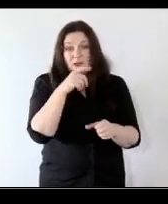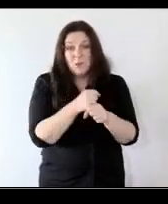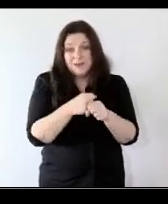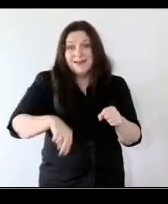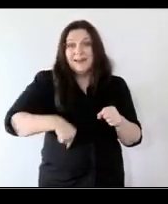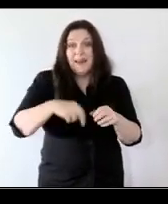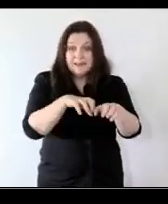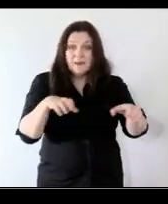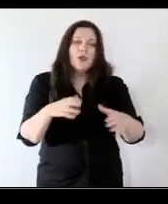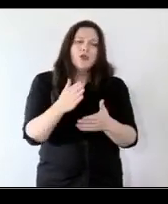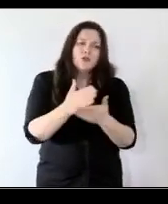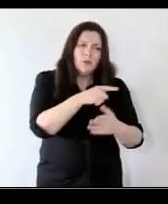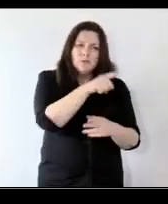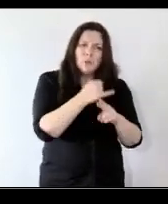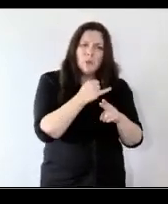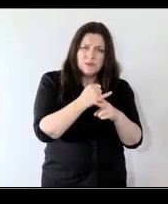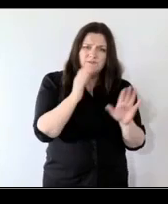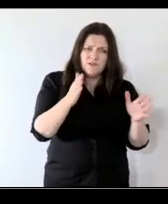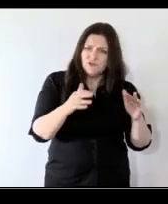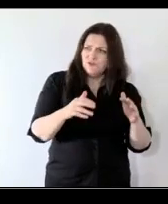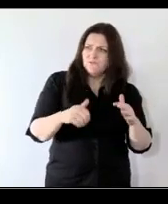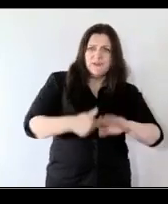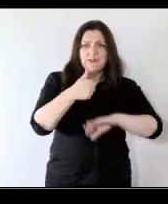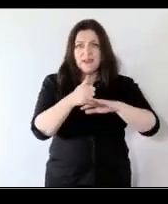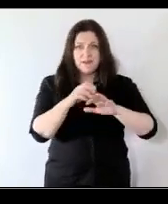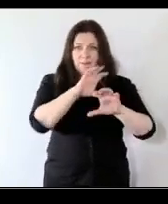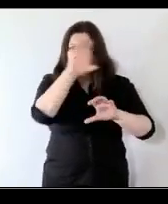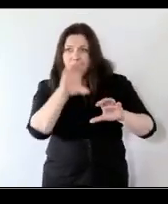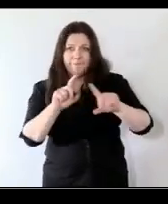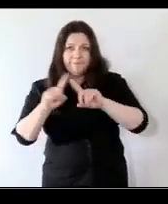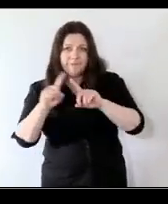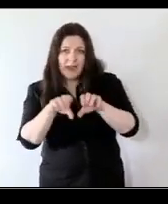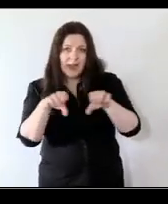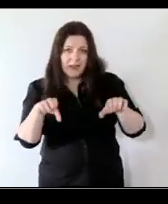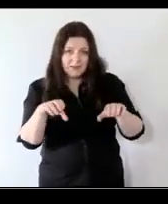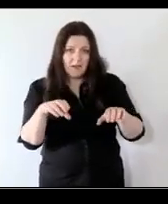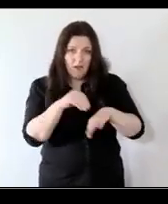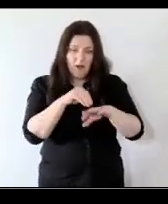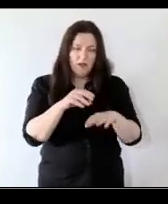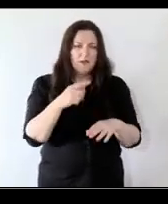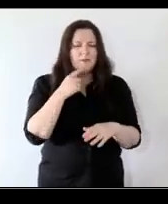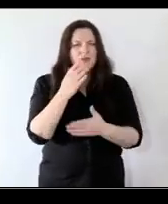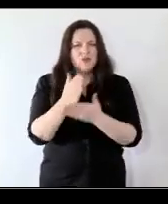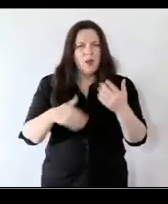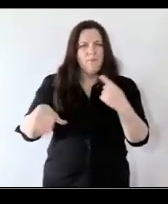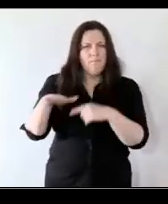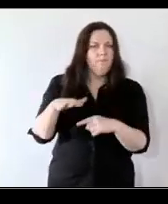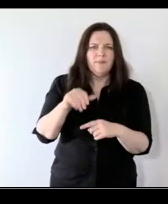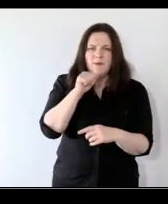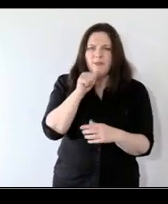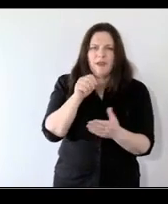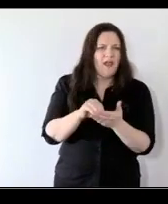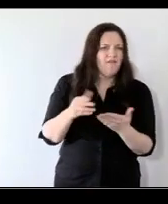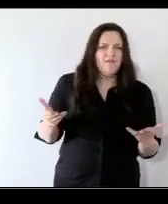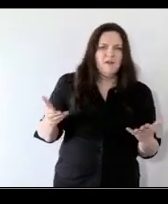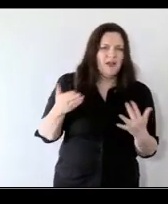schools did get up and running online but the reality is that for many children and families living in areas where abc operate don't have the